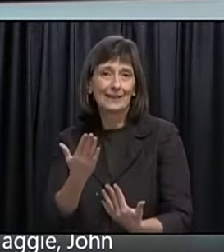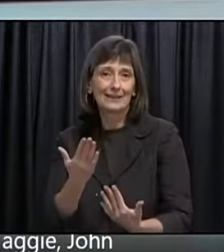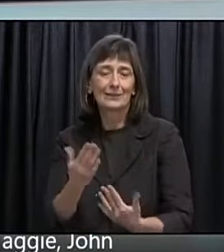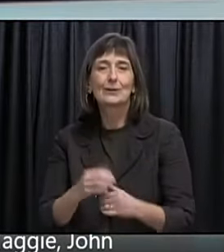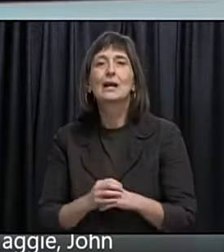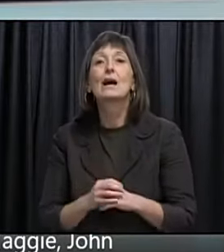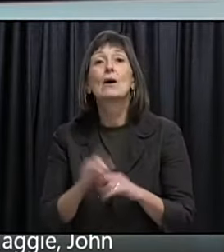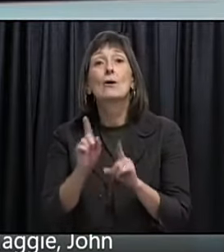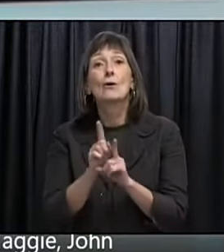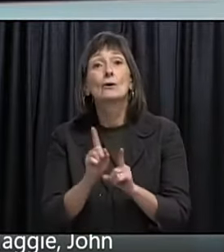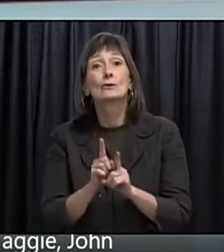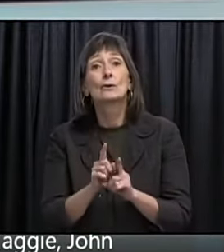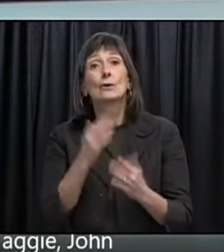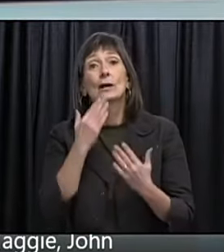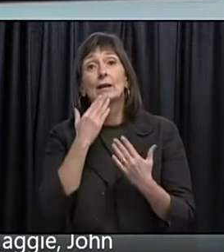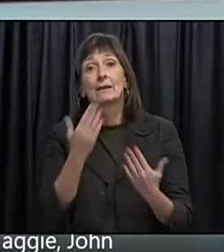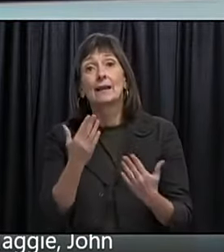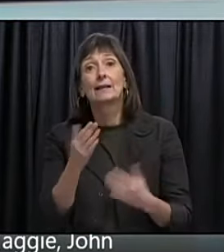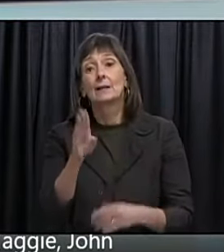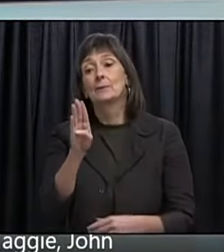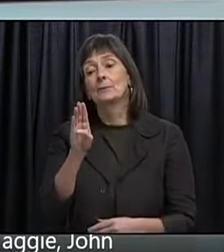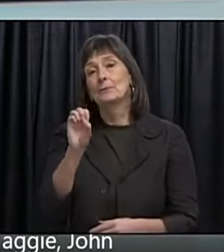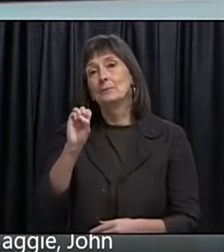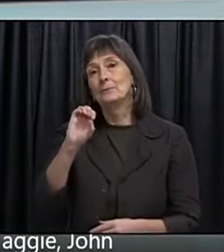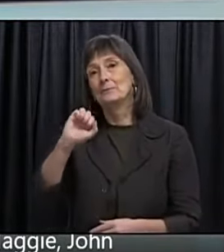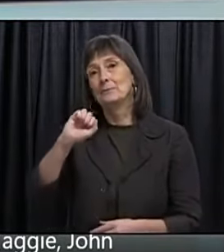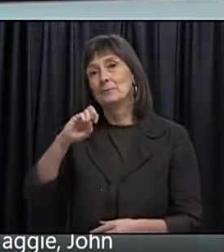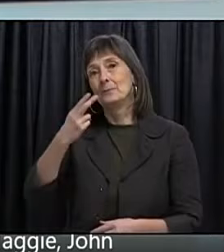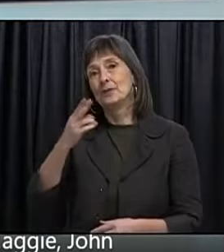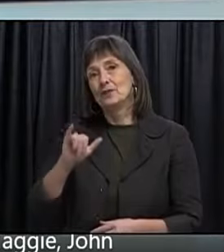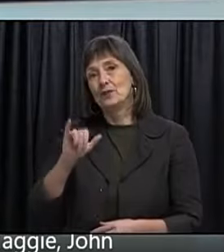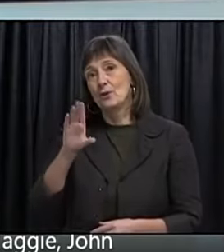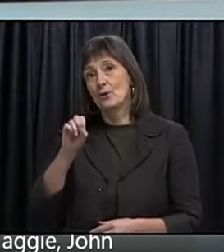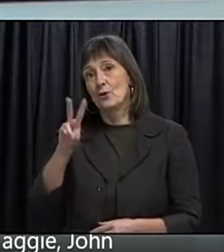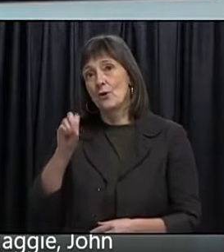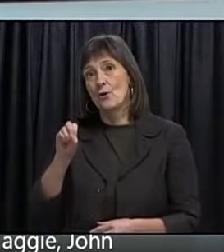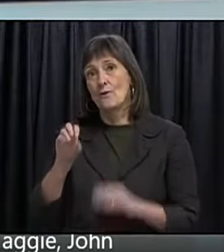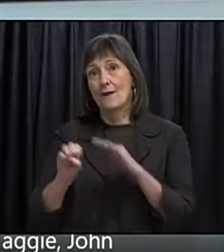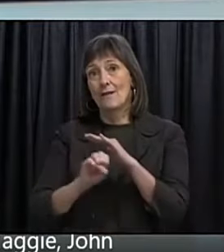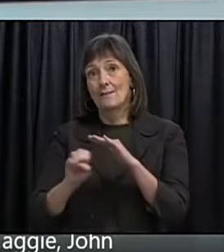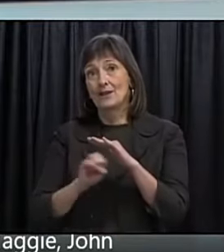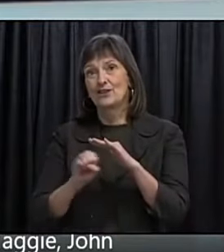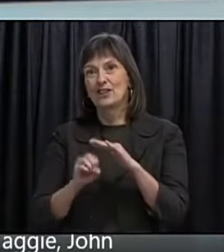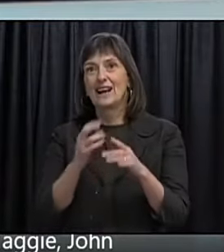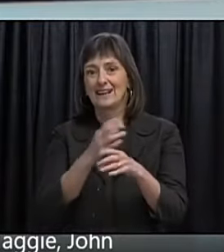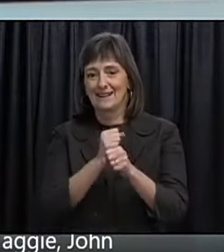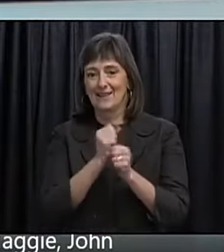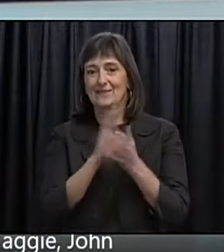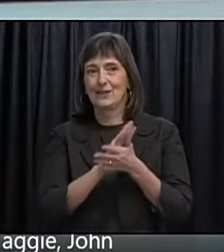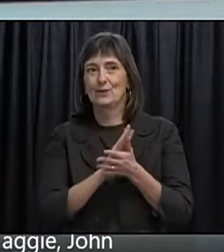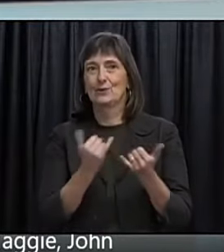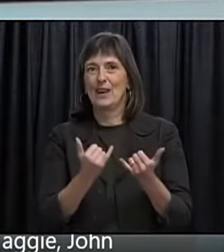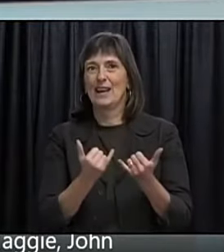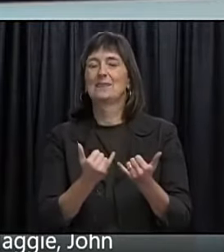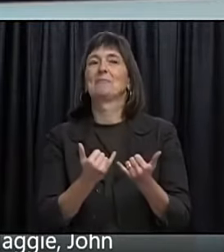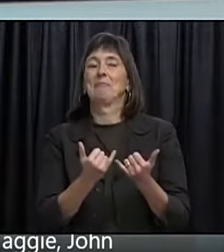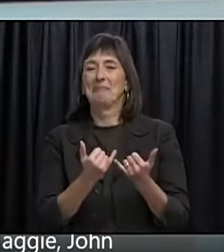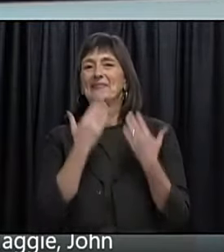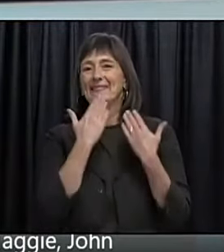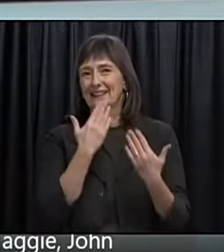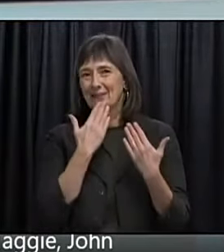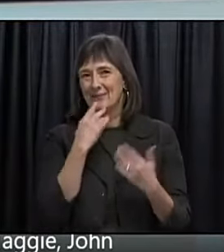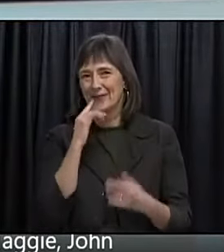that note. I'd also like to thank Beachy Cove Elementary. For their Christmas video as well. Which I received today. Much appreciated.